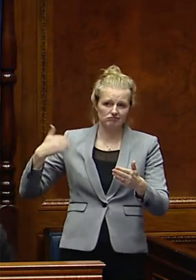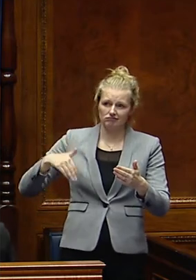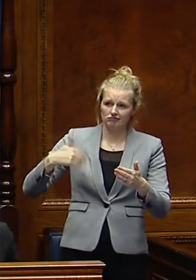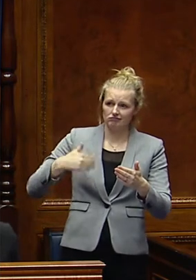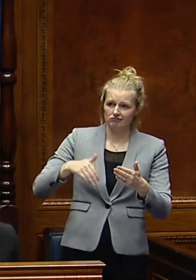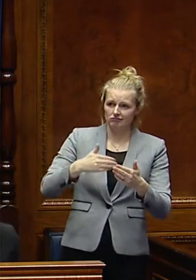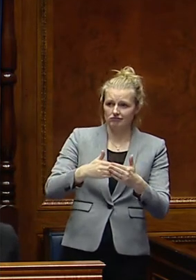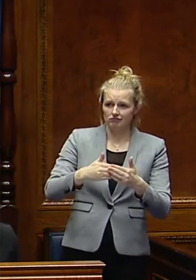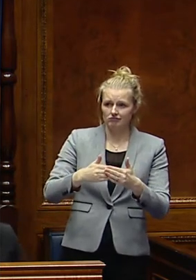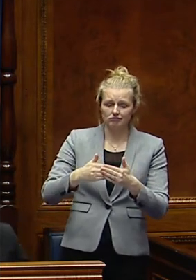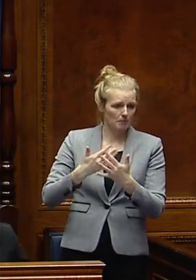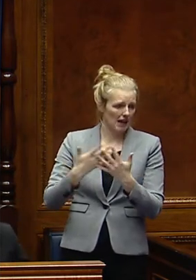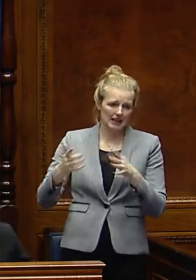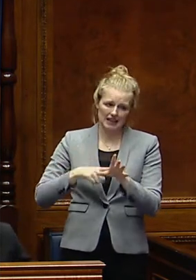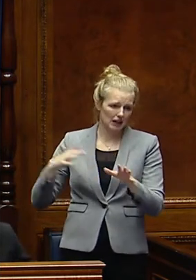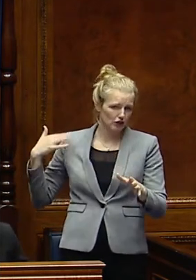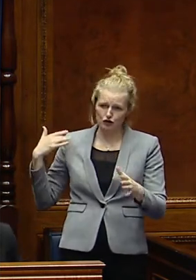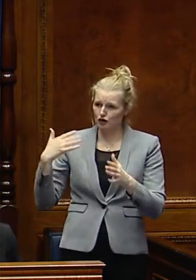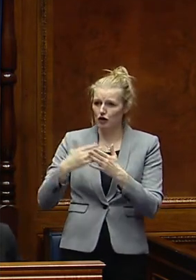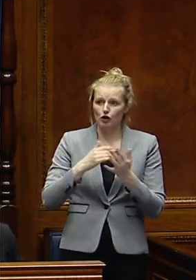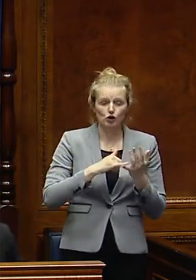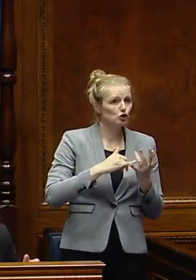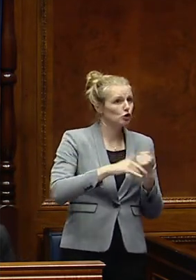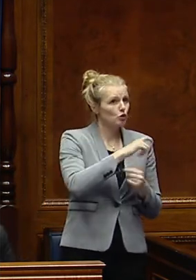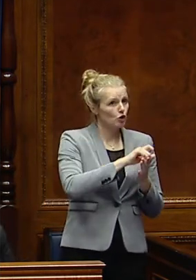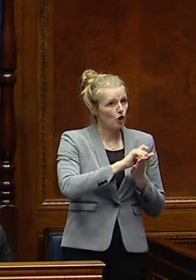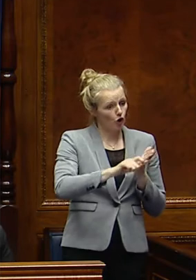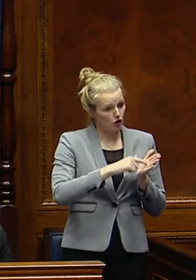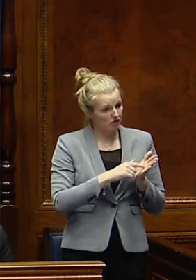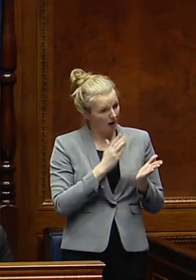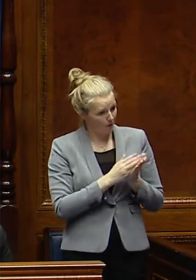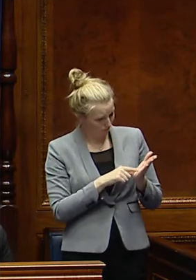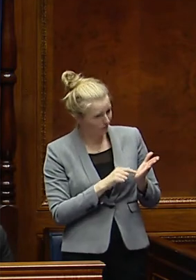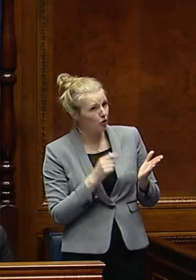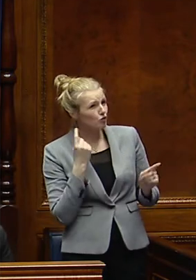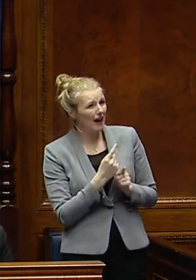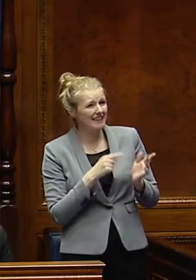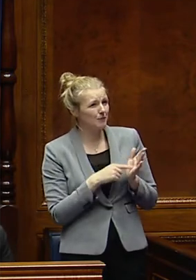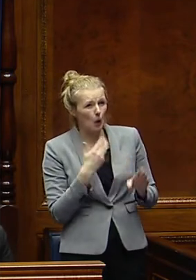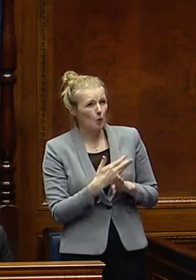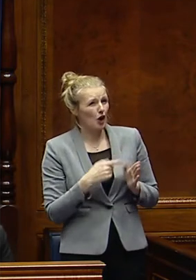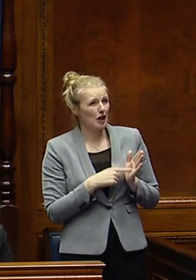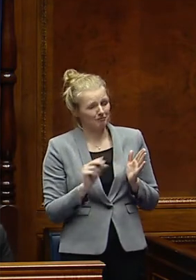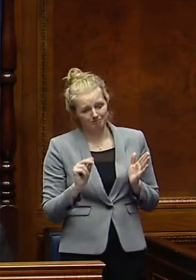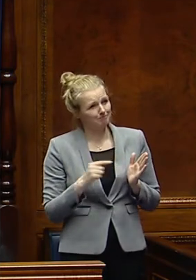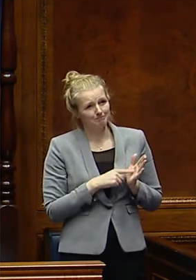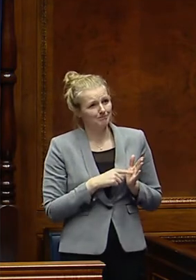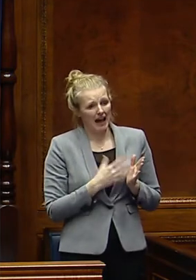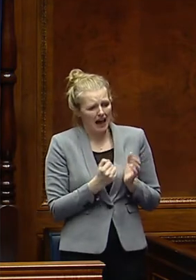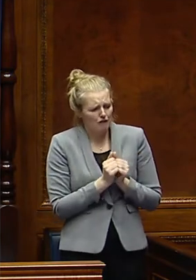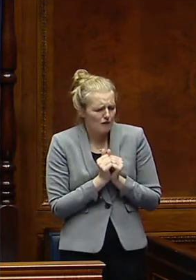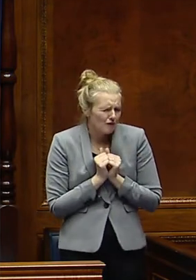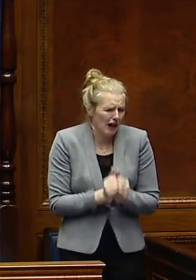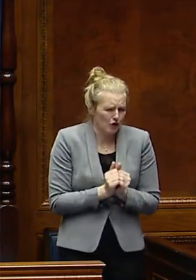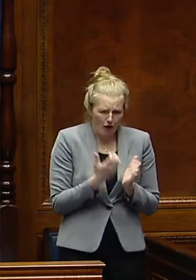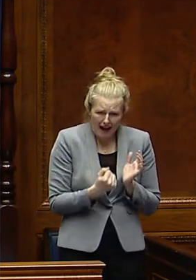SD then over many years and those social clauses on many occasions were not fit for purpose and did not have the real value that they intended to